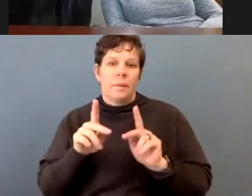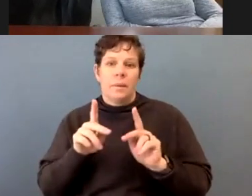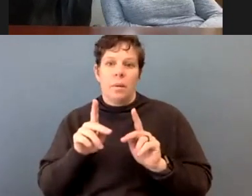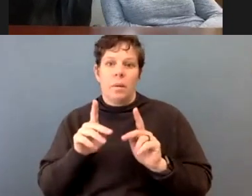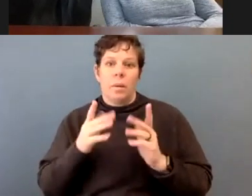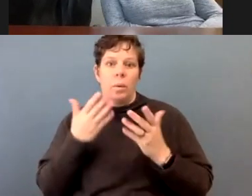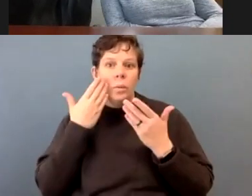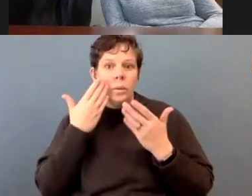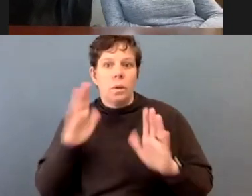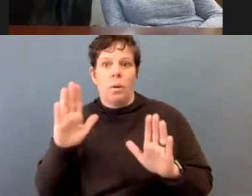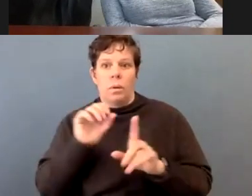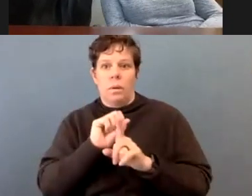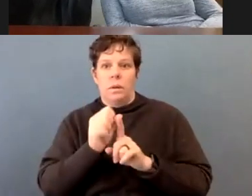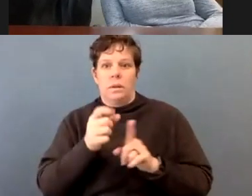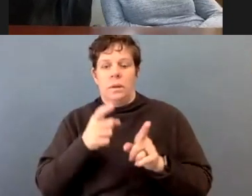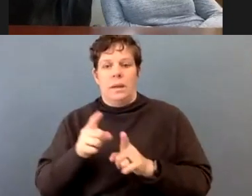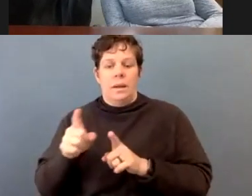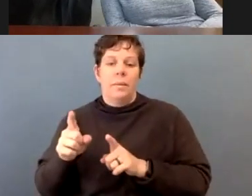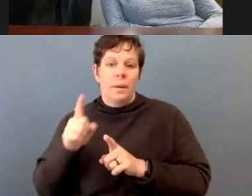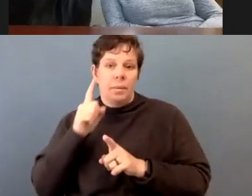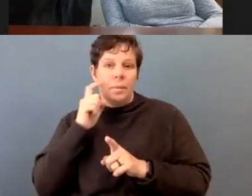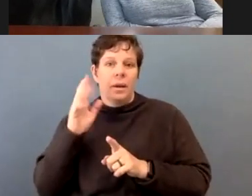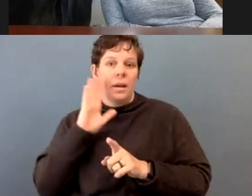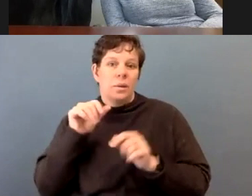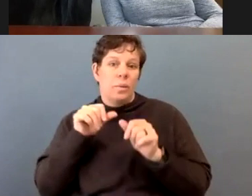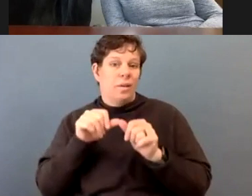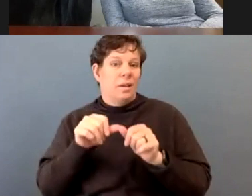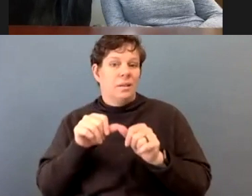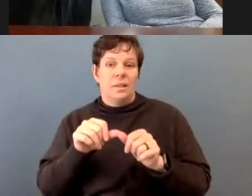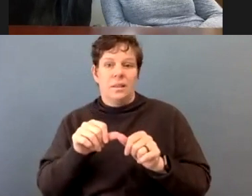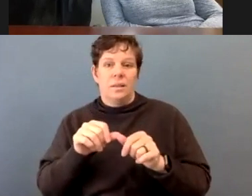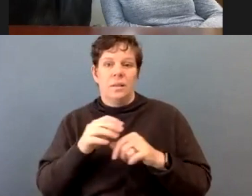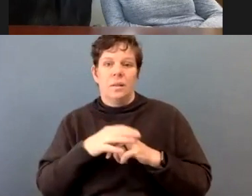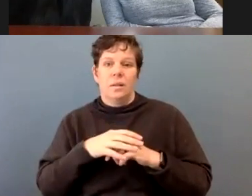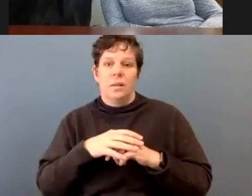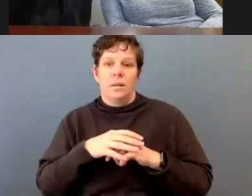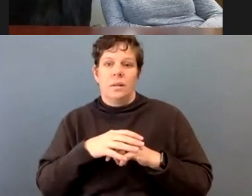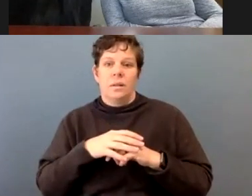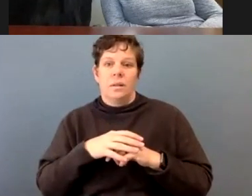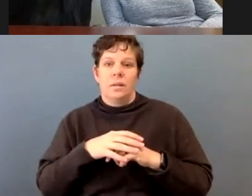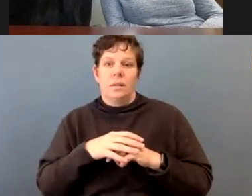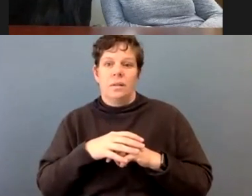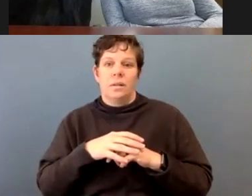because it's going to continue as long as we,